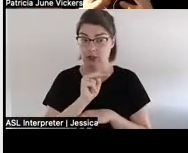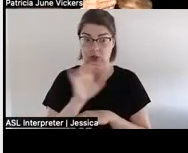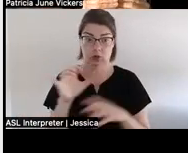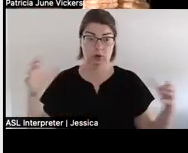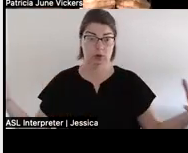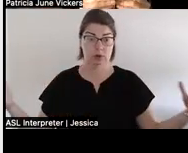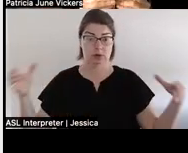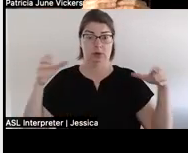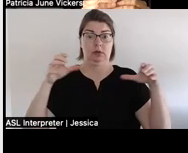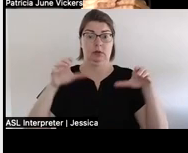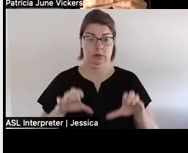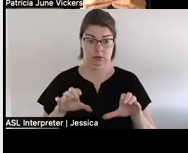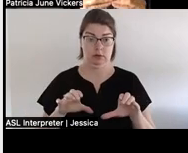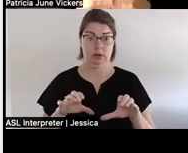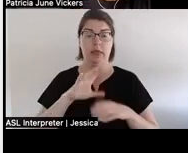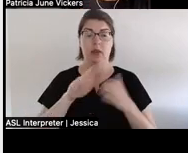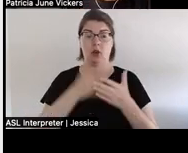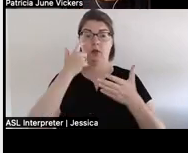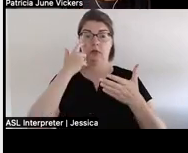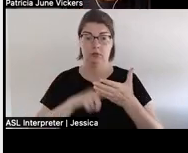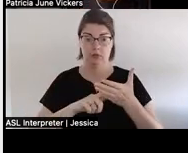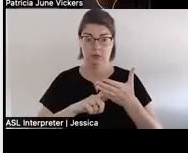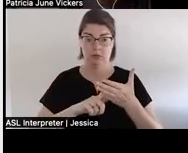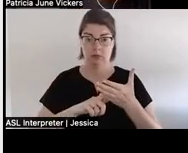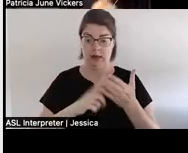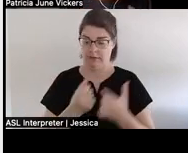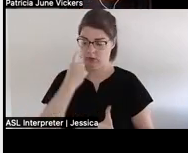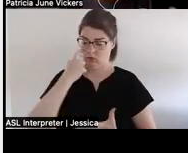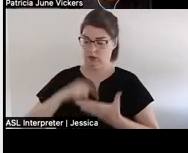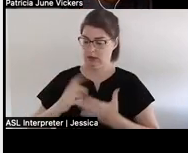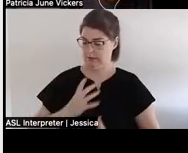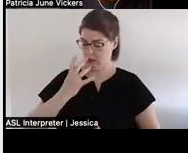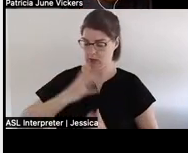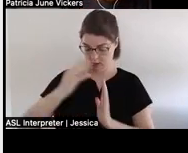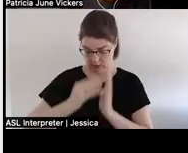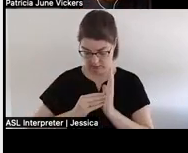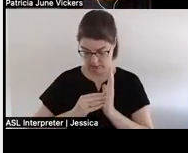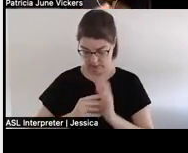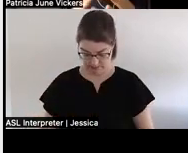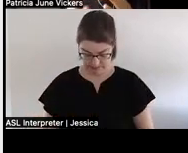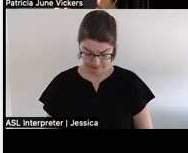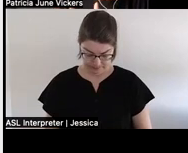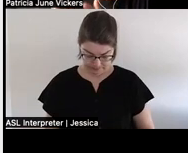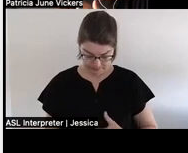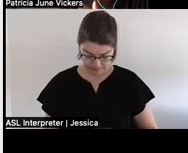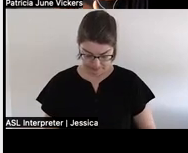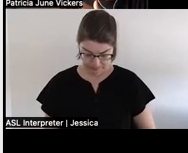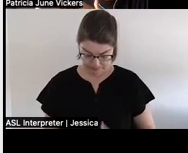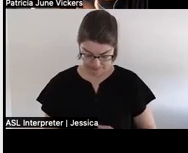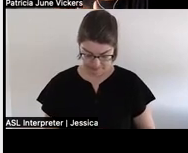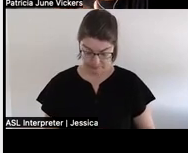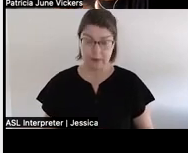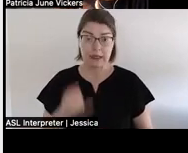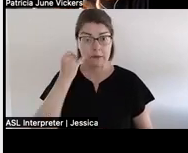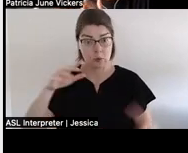all recorded and acknowledged formally if you're invited to a feast then you'll be paid